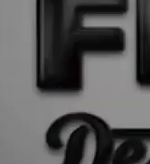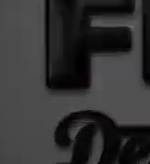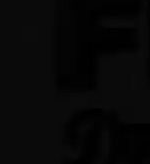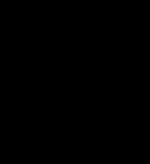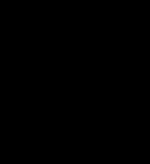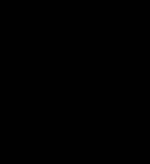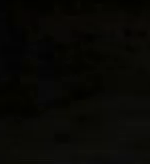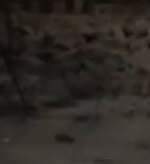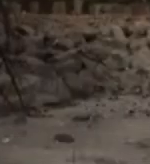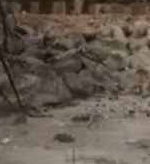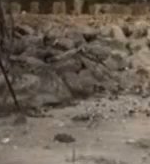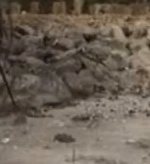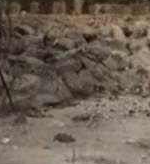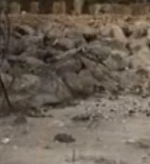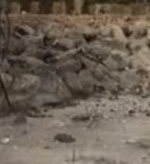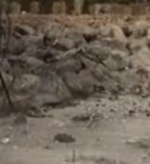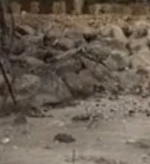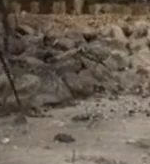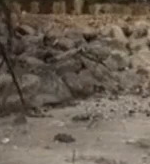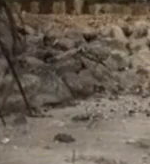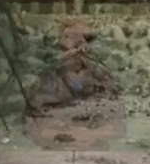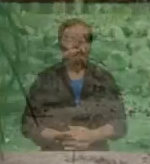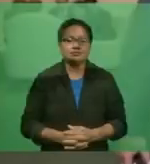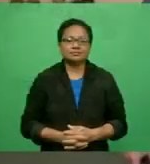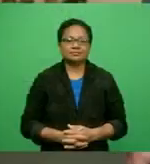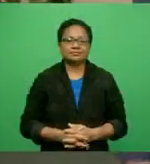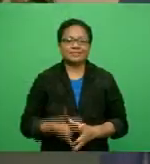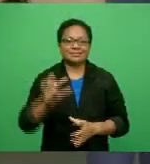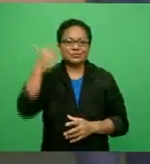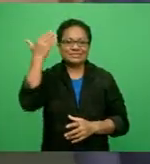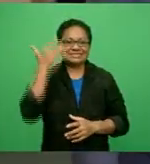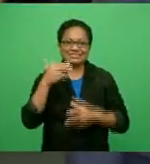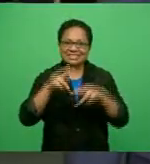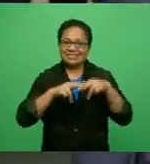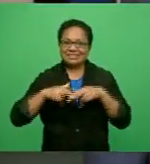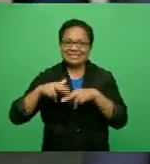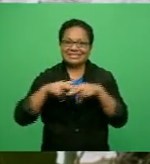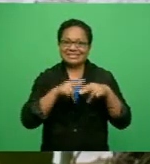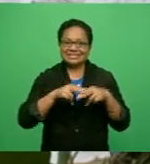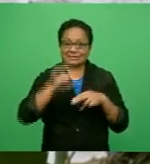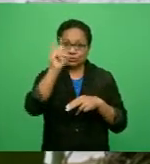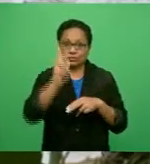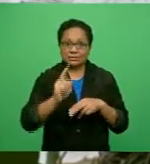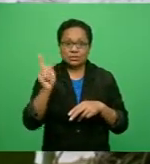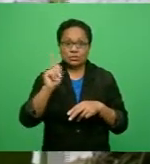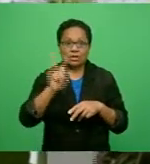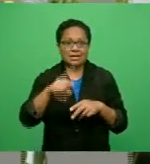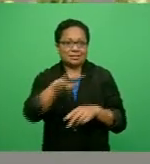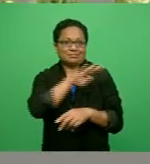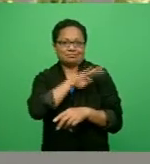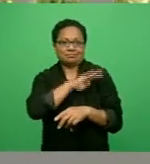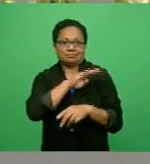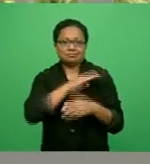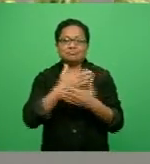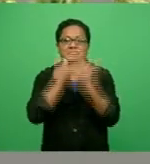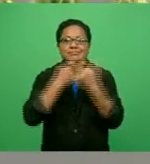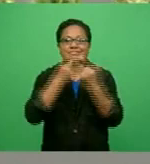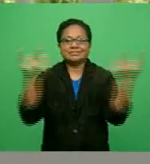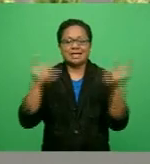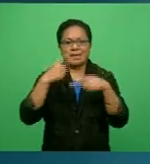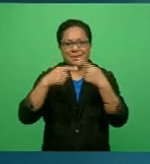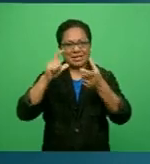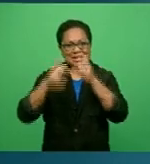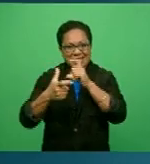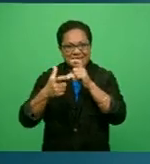2, DEJHKI DHADKAN Good evening Fiji, in this bulletin PM makes major climate announcement. Khan